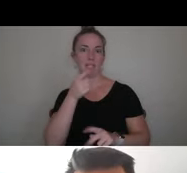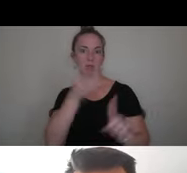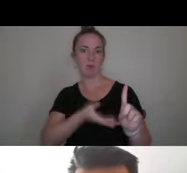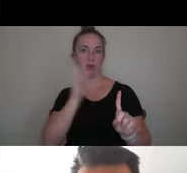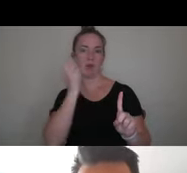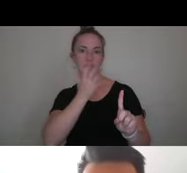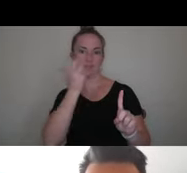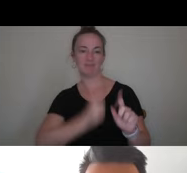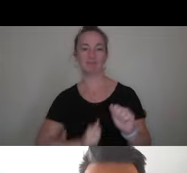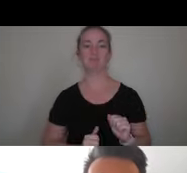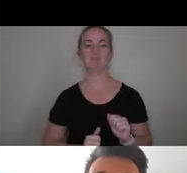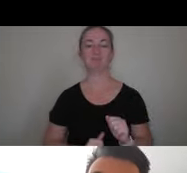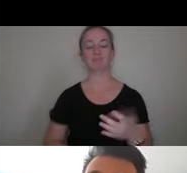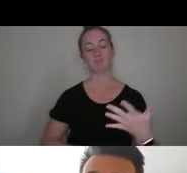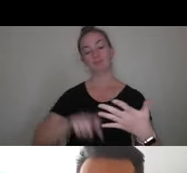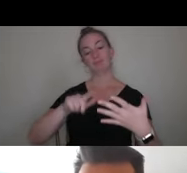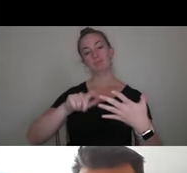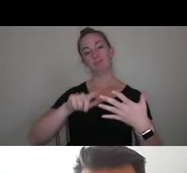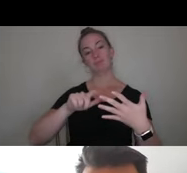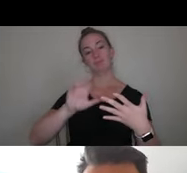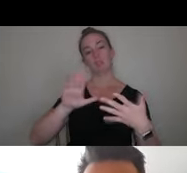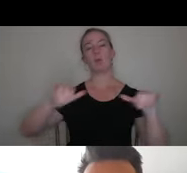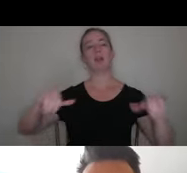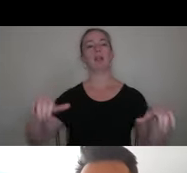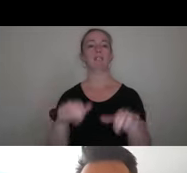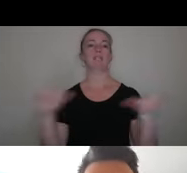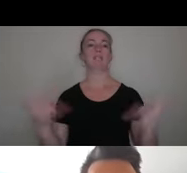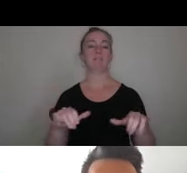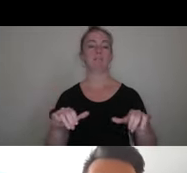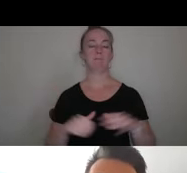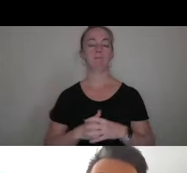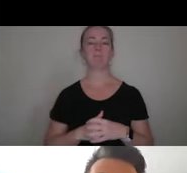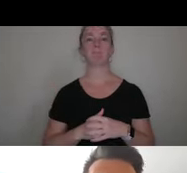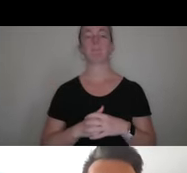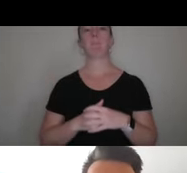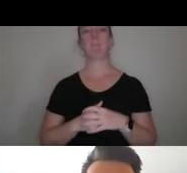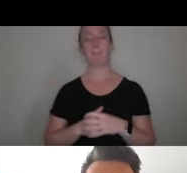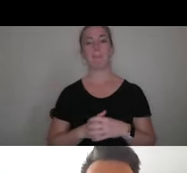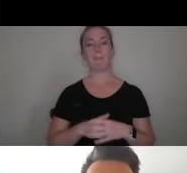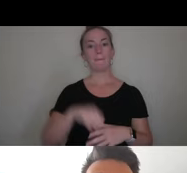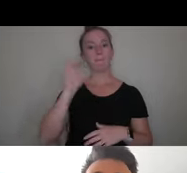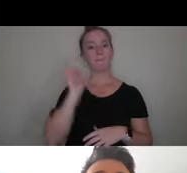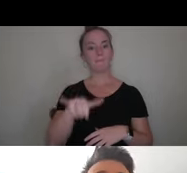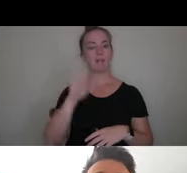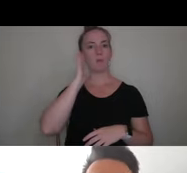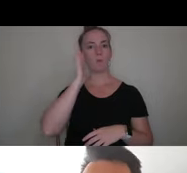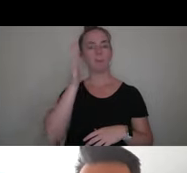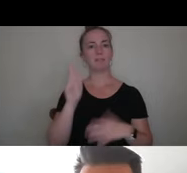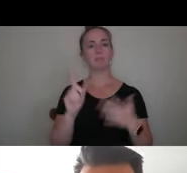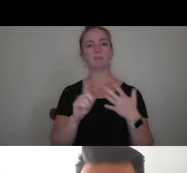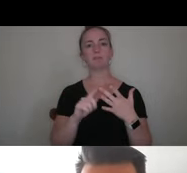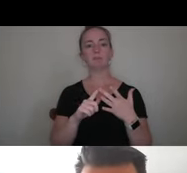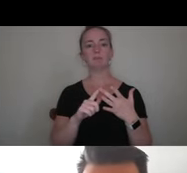third piece of this puzzle are your activities. These are going to be in